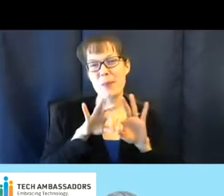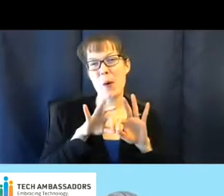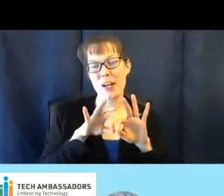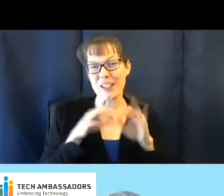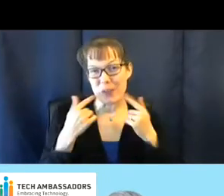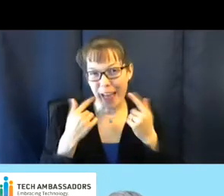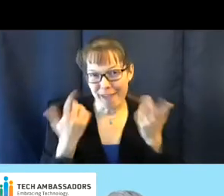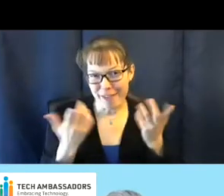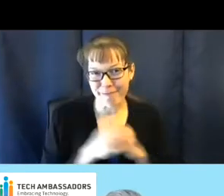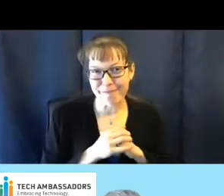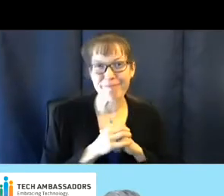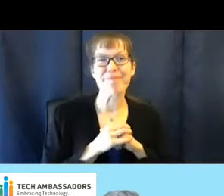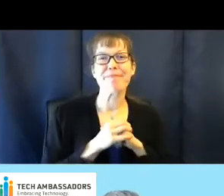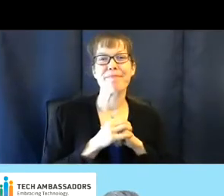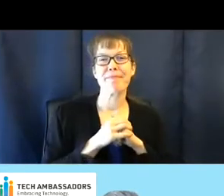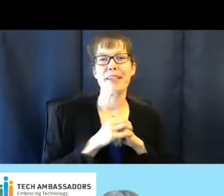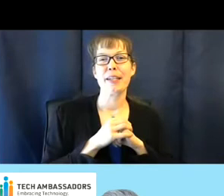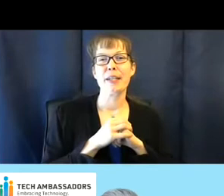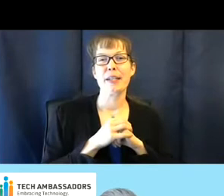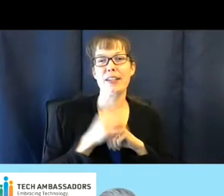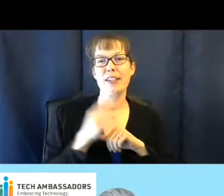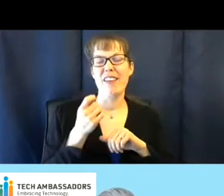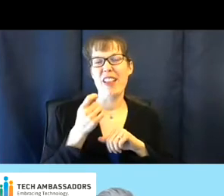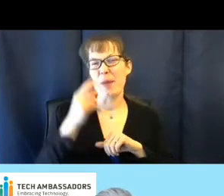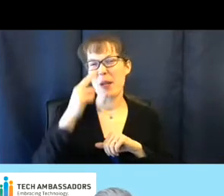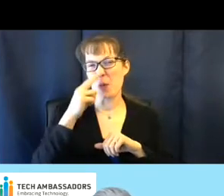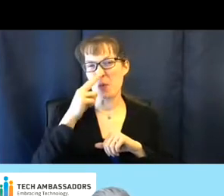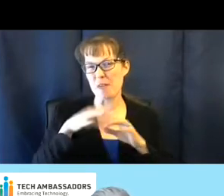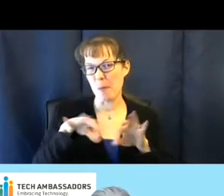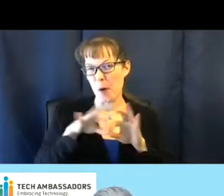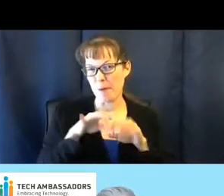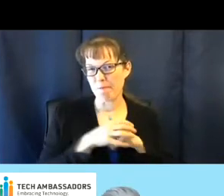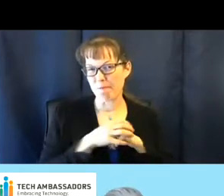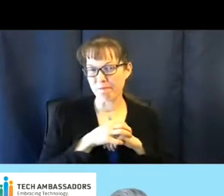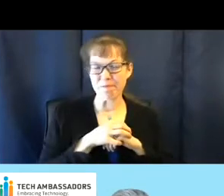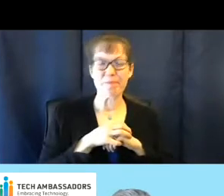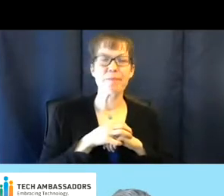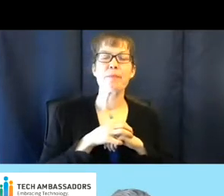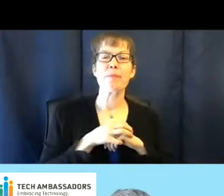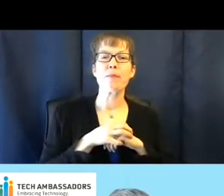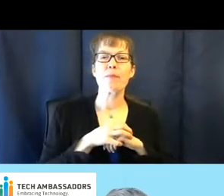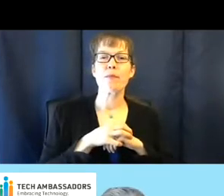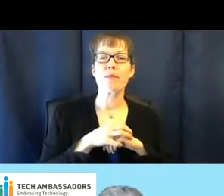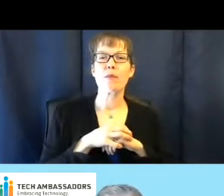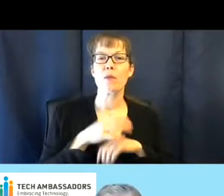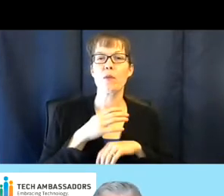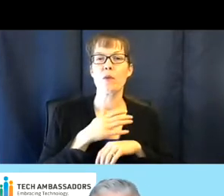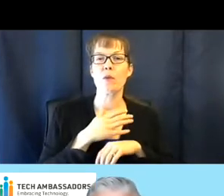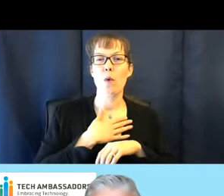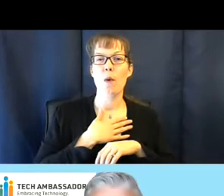and have a little bit of humor. But when my SSA